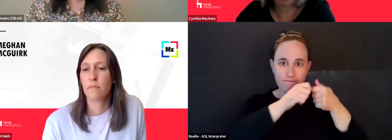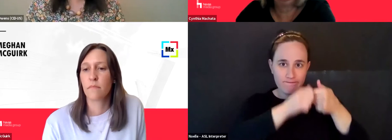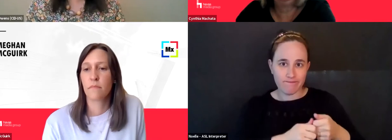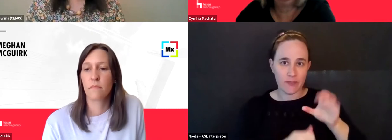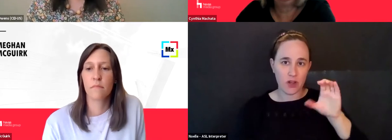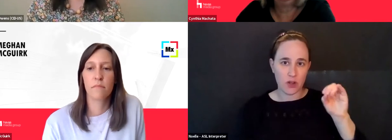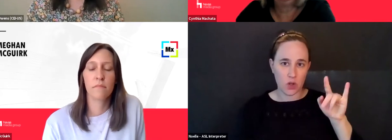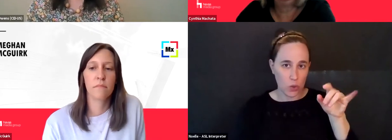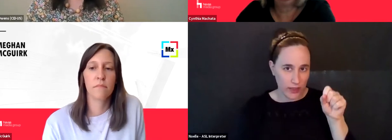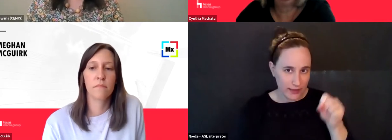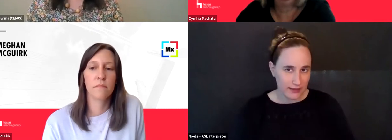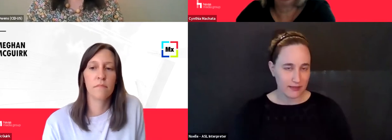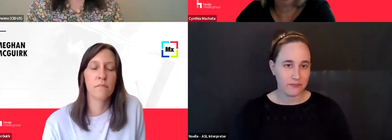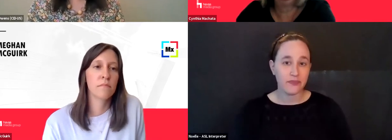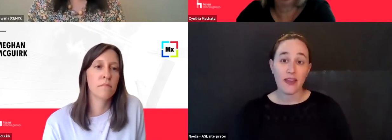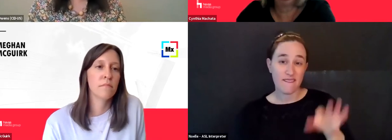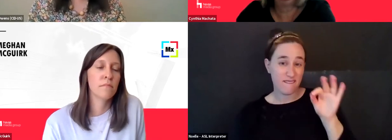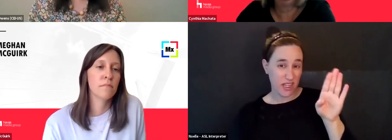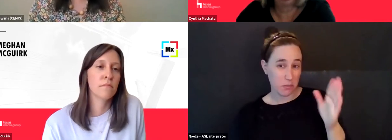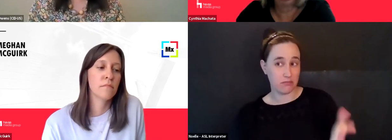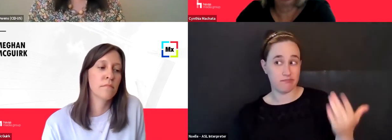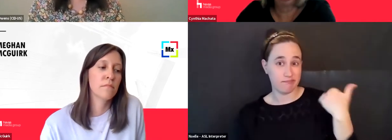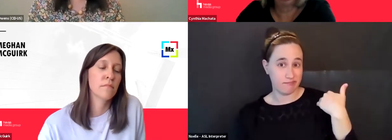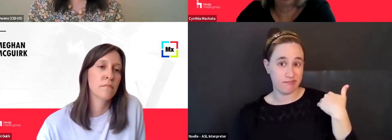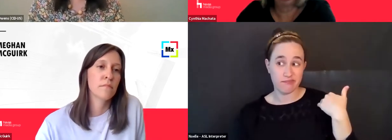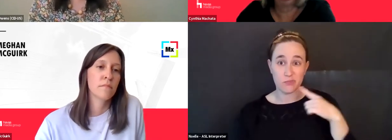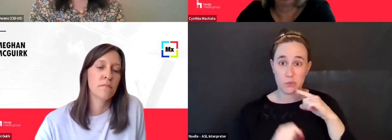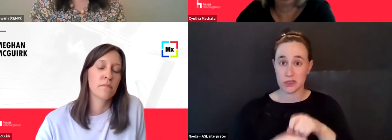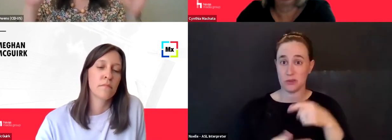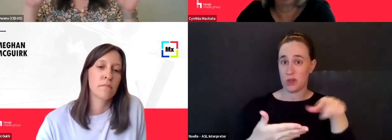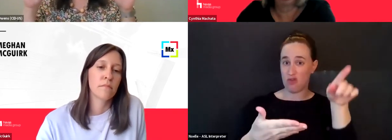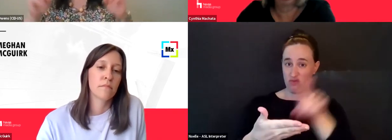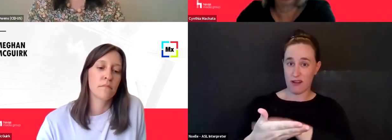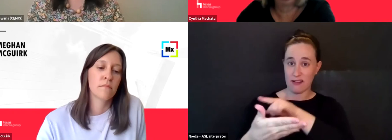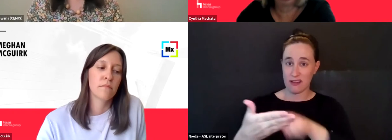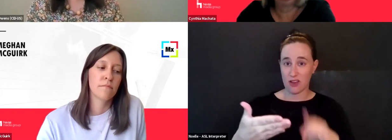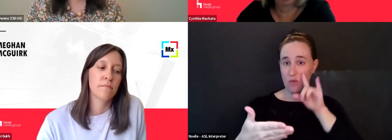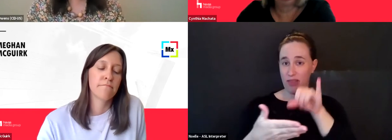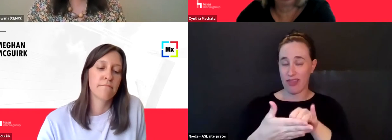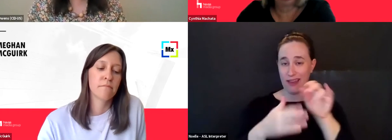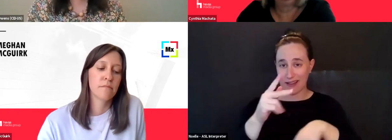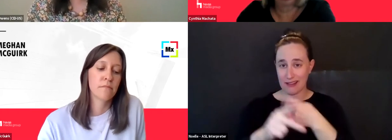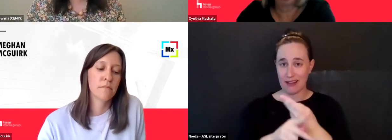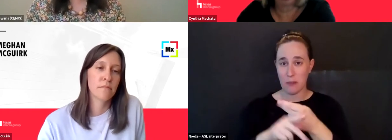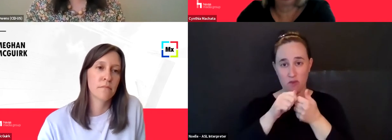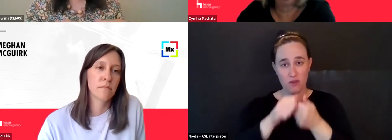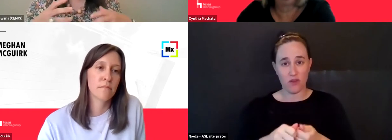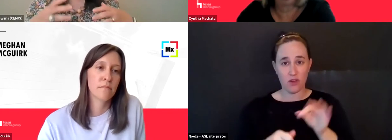Facebook, as you know, in the past was, was really criticized for doing this kind of profiling, if you will, because